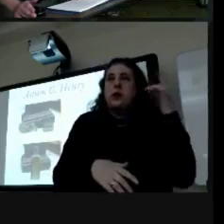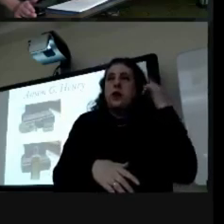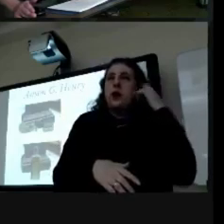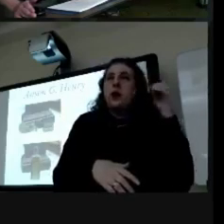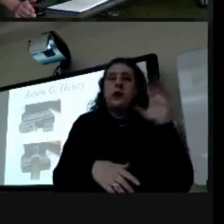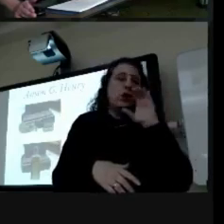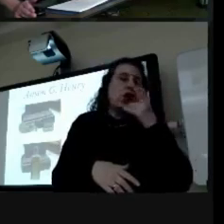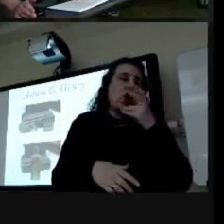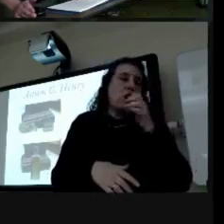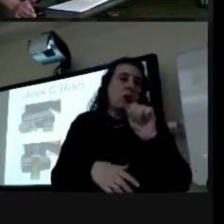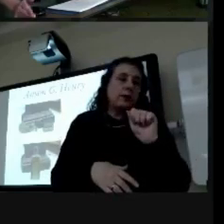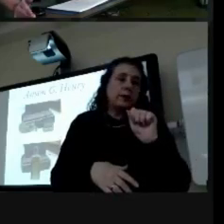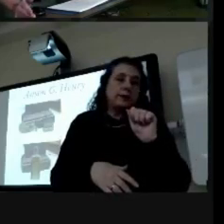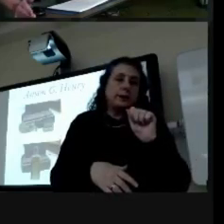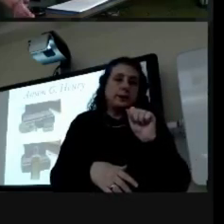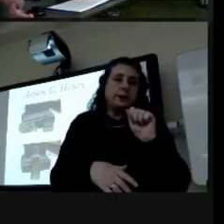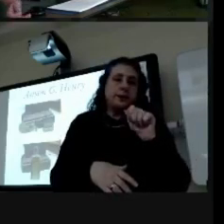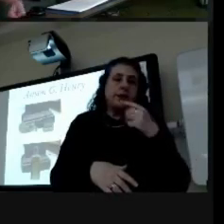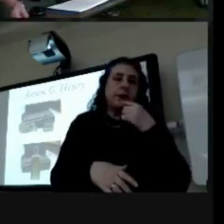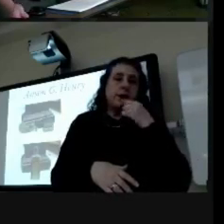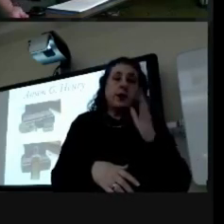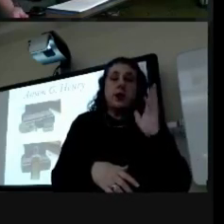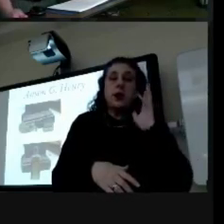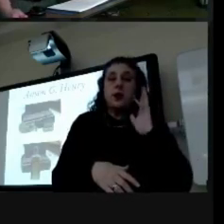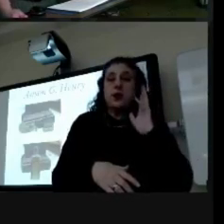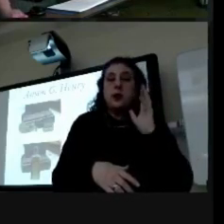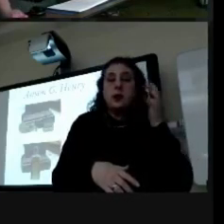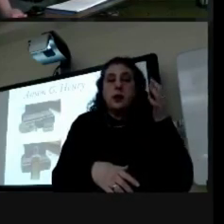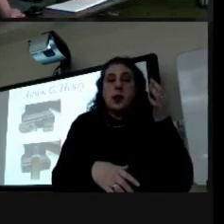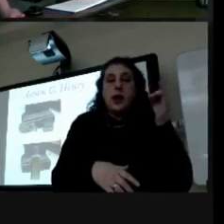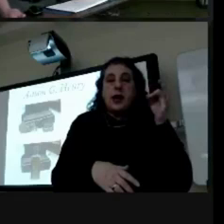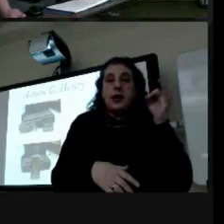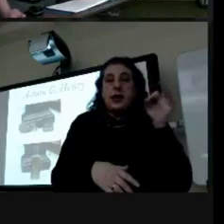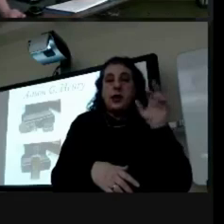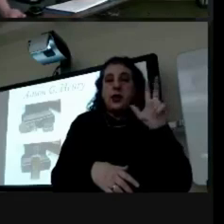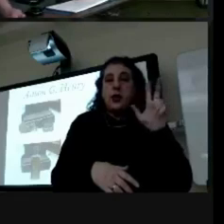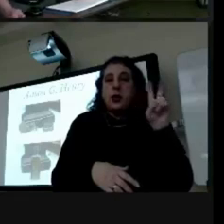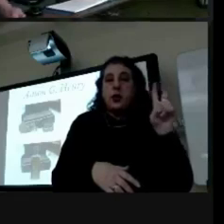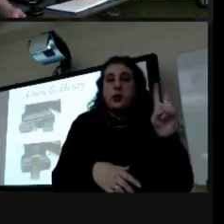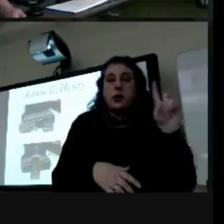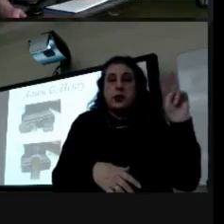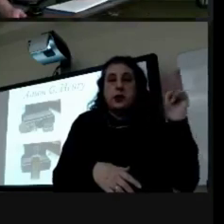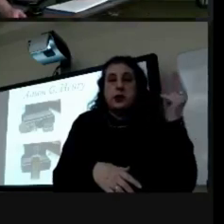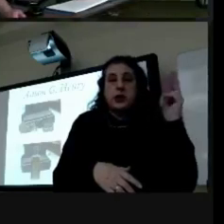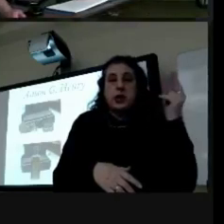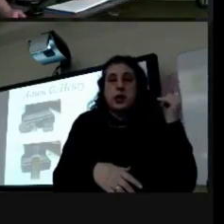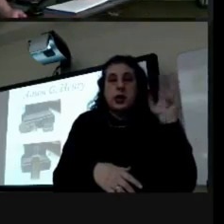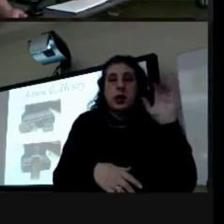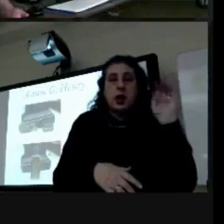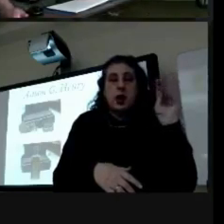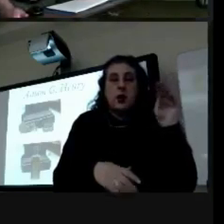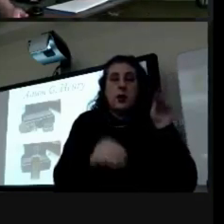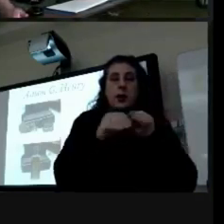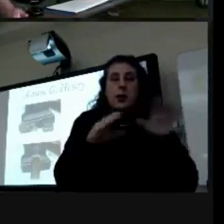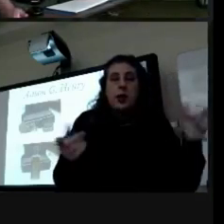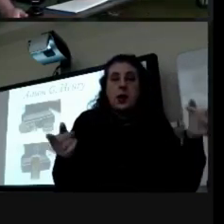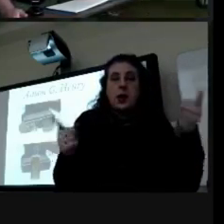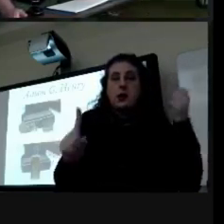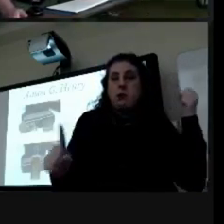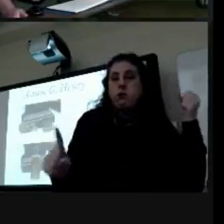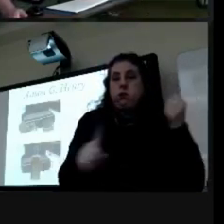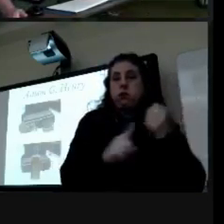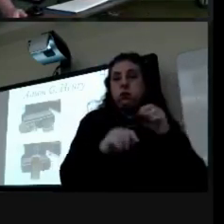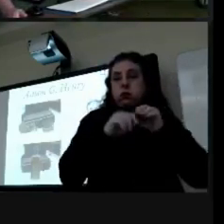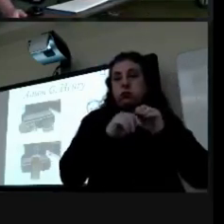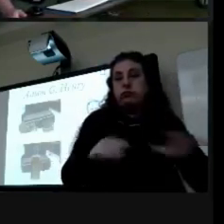cholera so like mentioned earlier in 1832 the second cholera pandemic struck it was absolutely terrifying